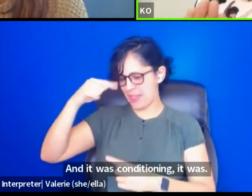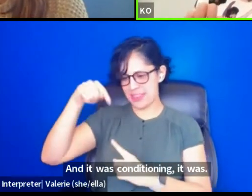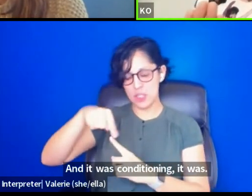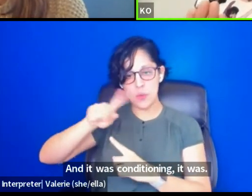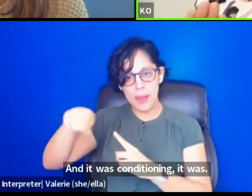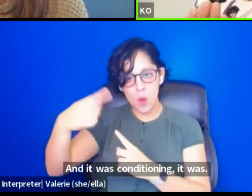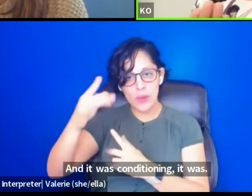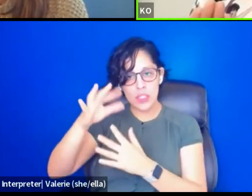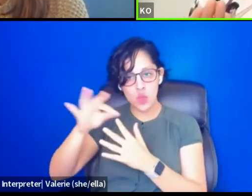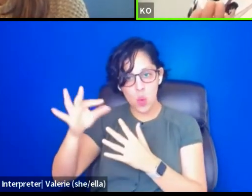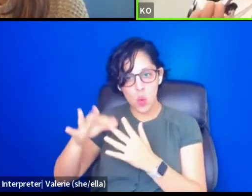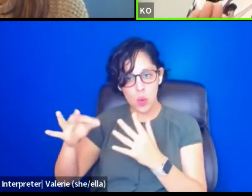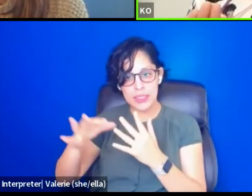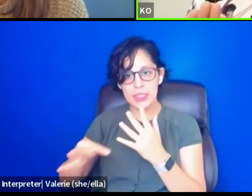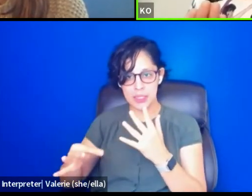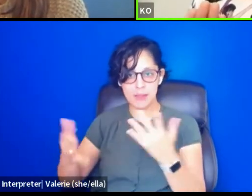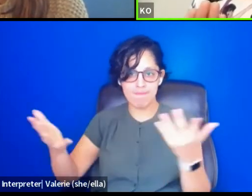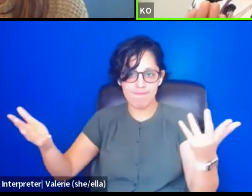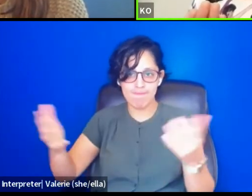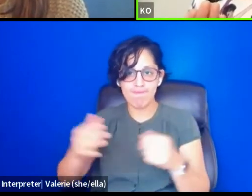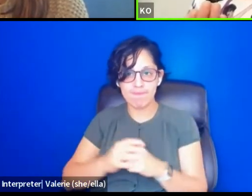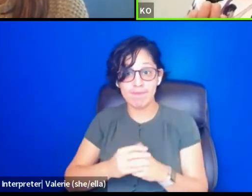choices. Um,